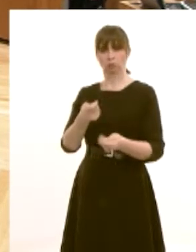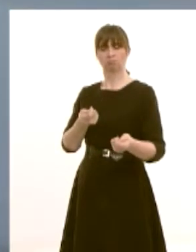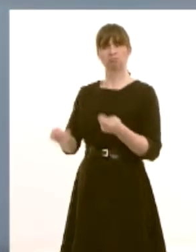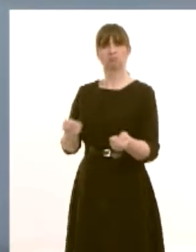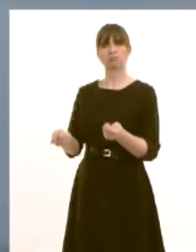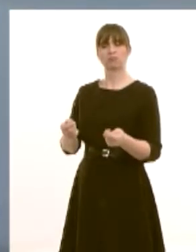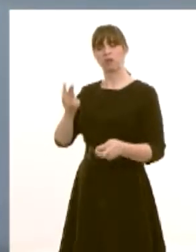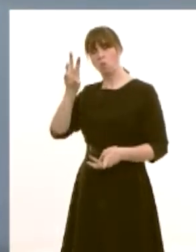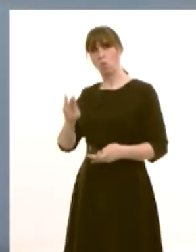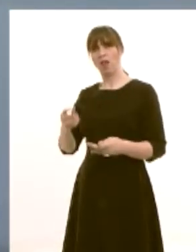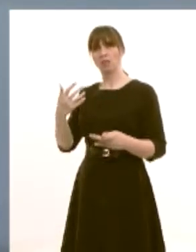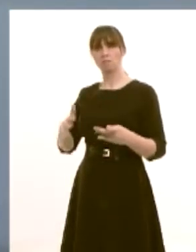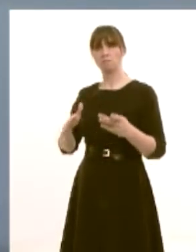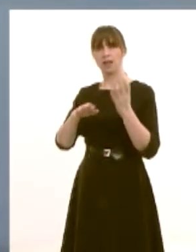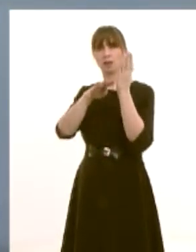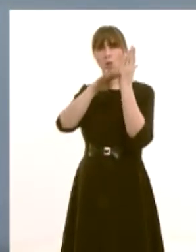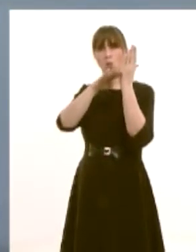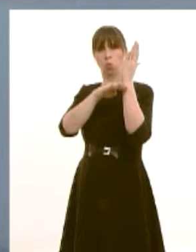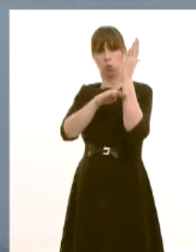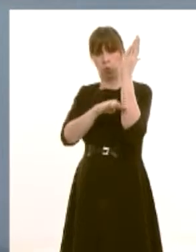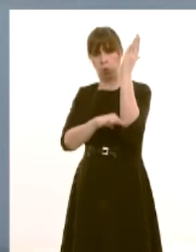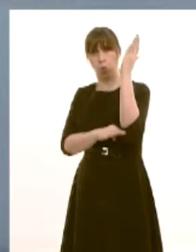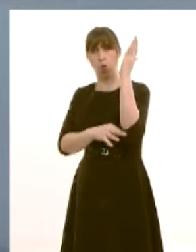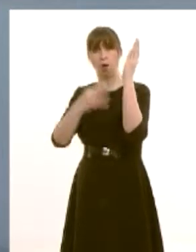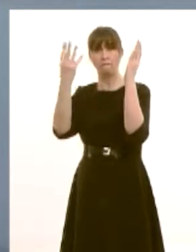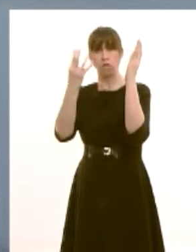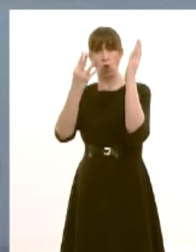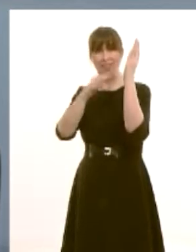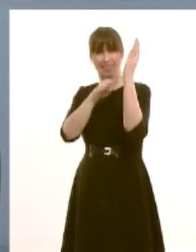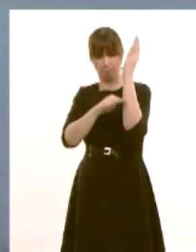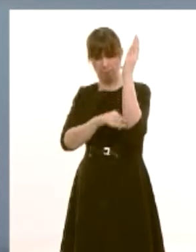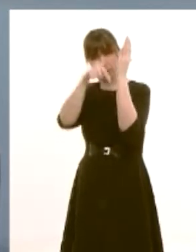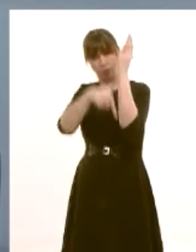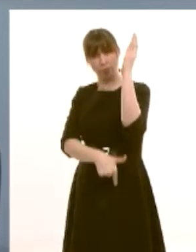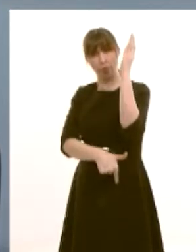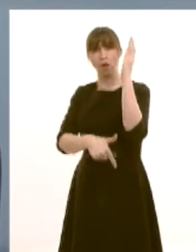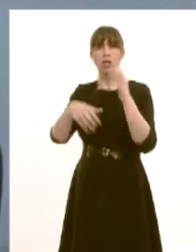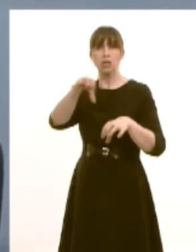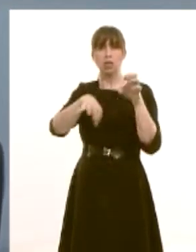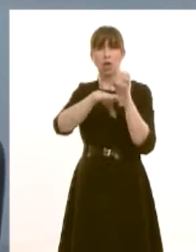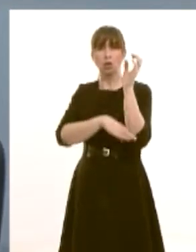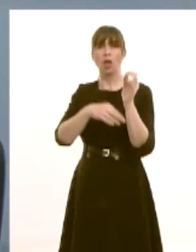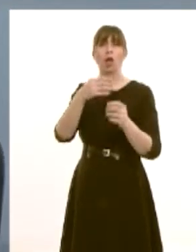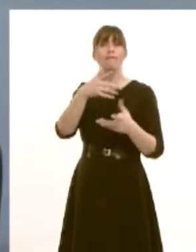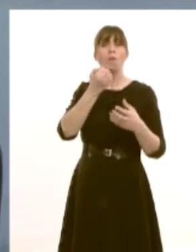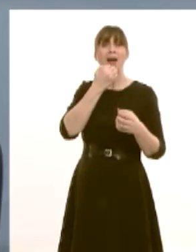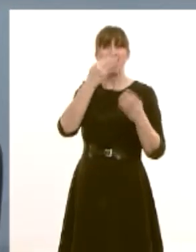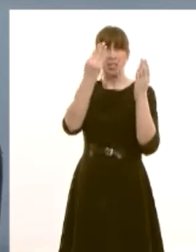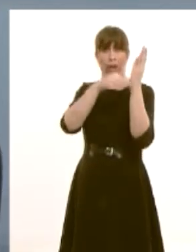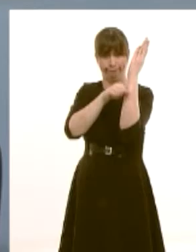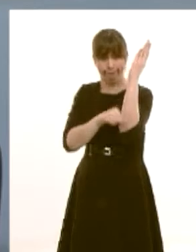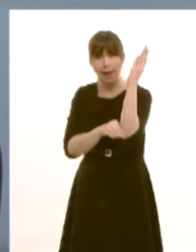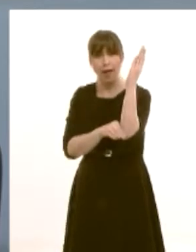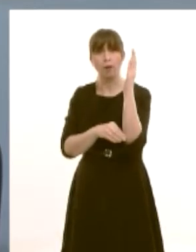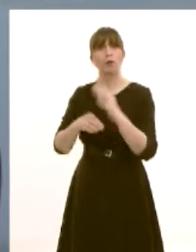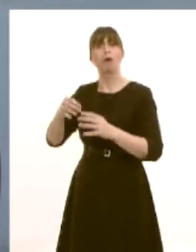wales has fallen 14 places against other nations in standards of science fallen behind nine places in maths and